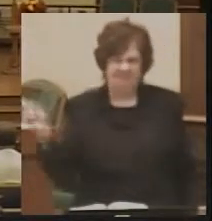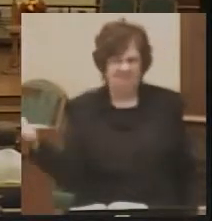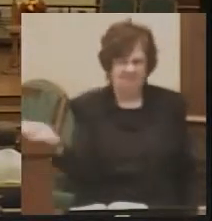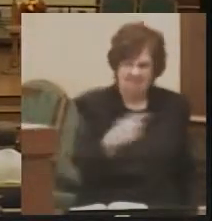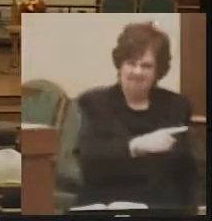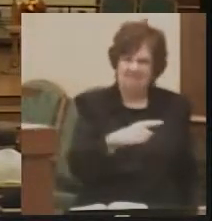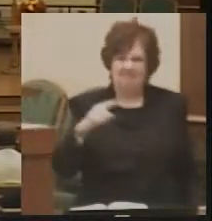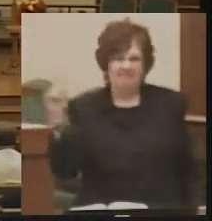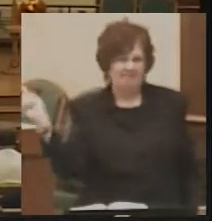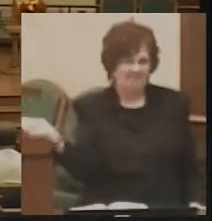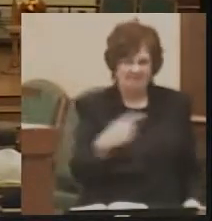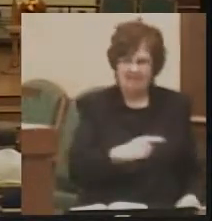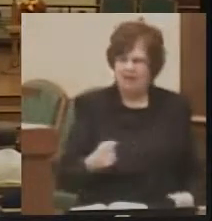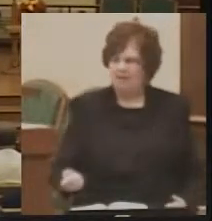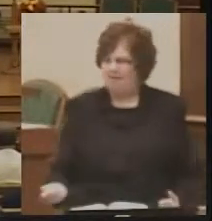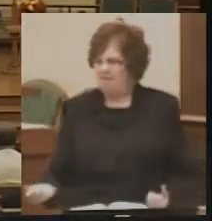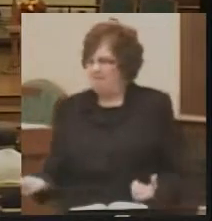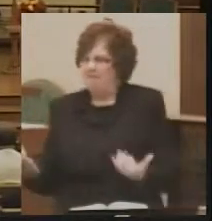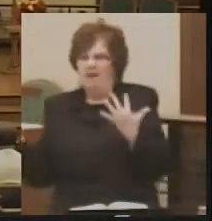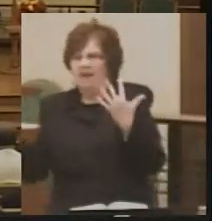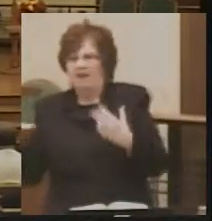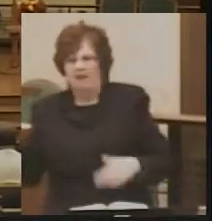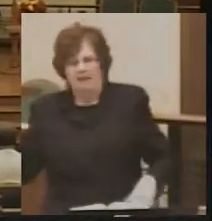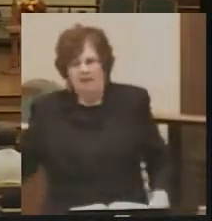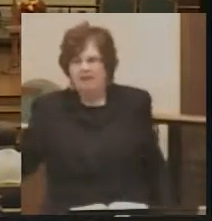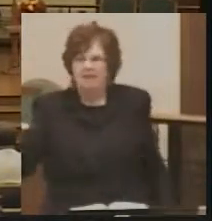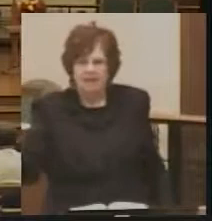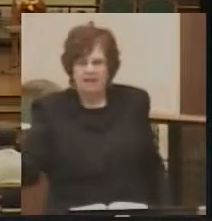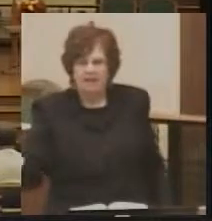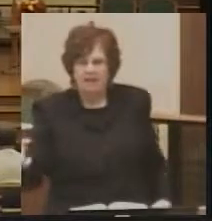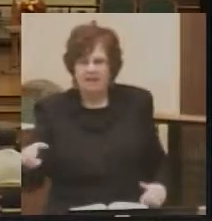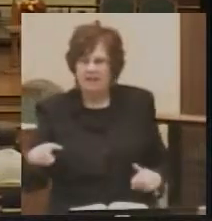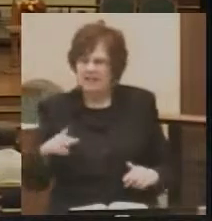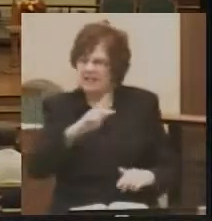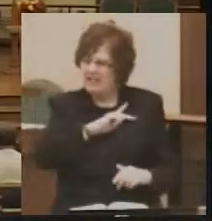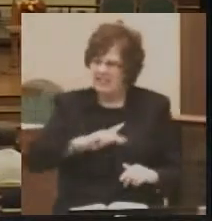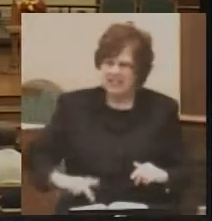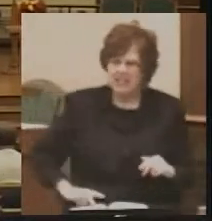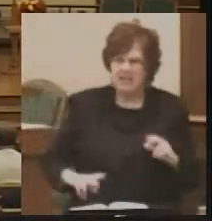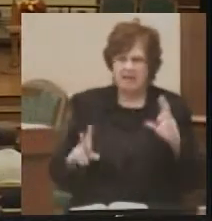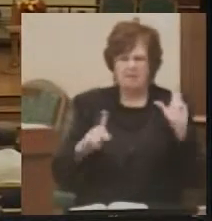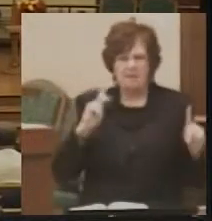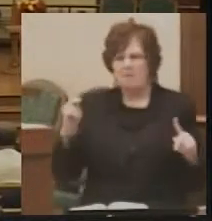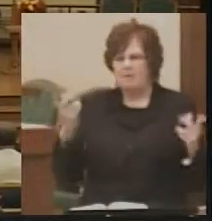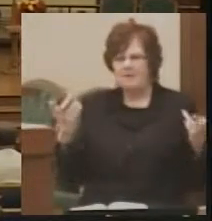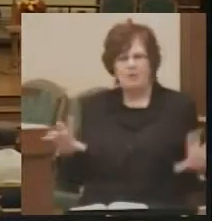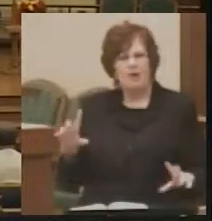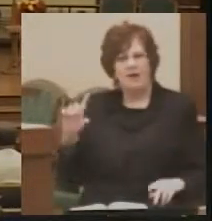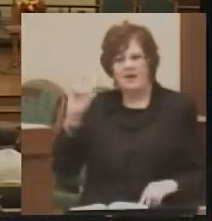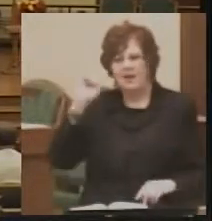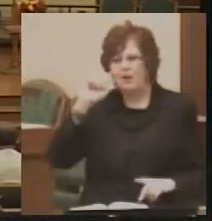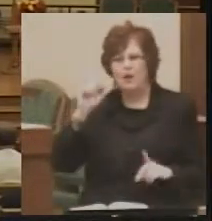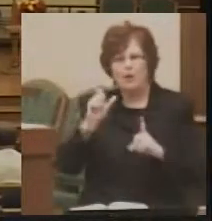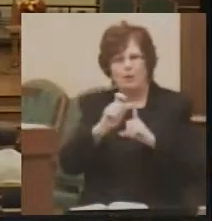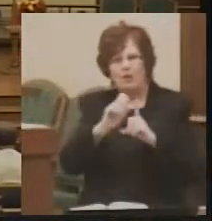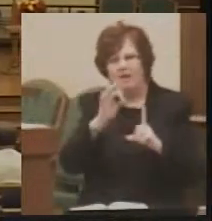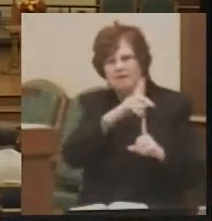Seems that neither king nor people wanted to hear the word of the Lord.